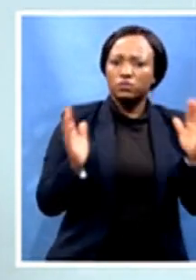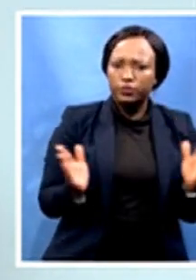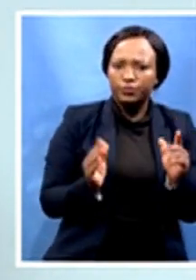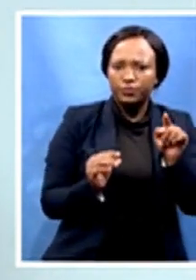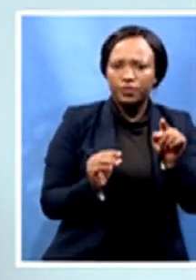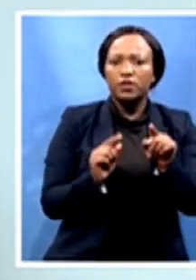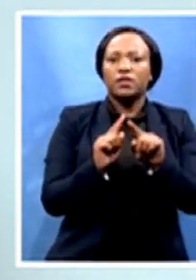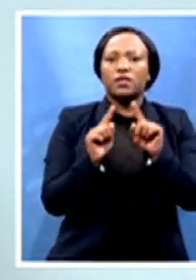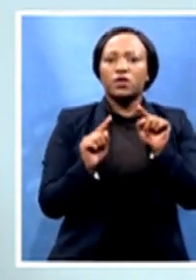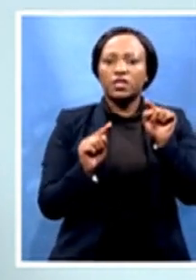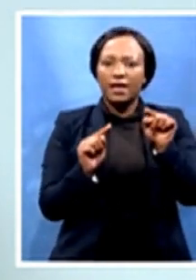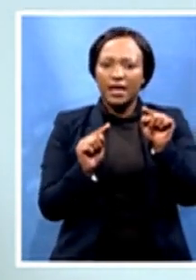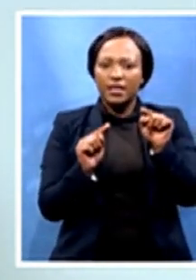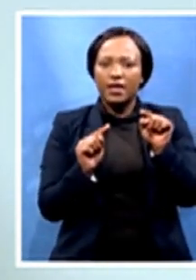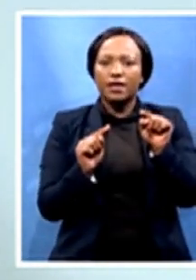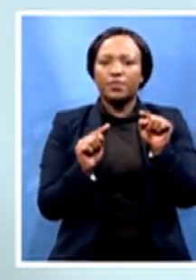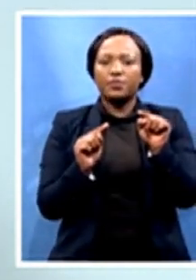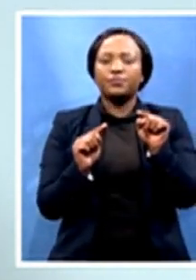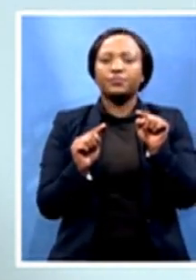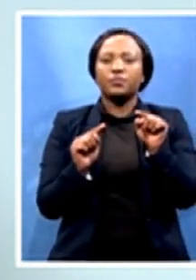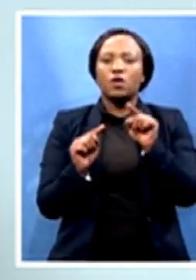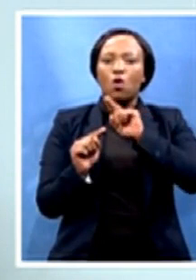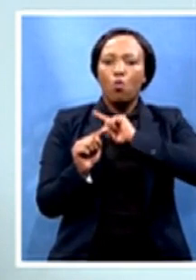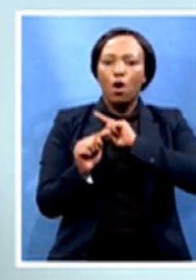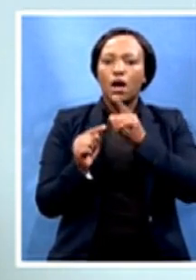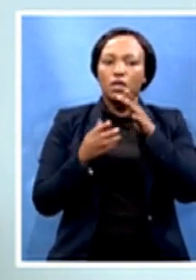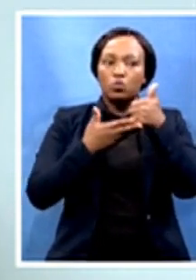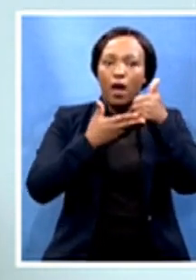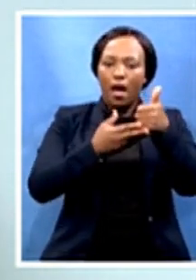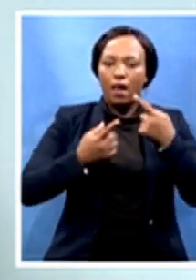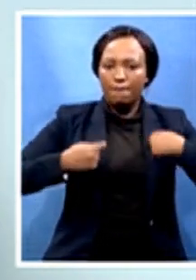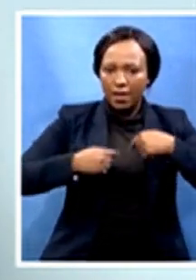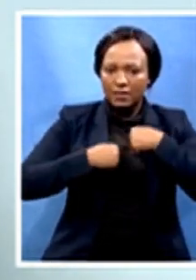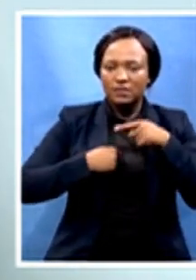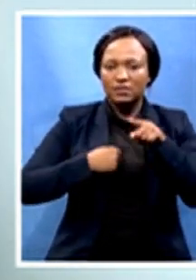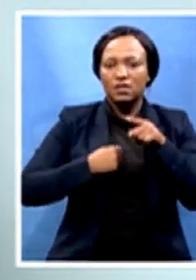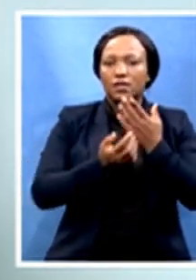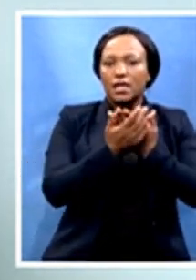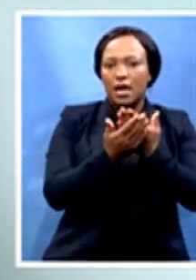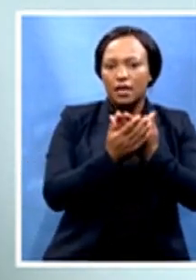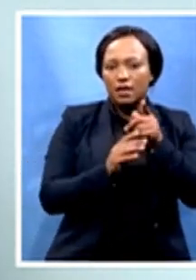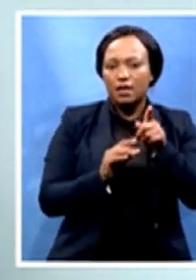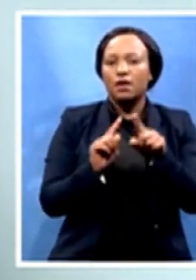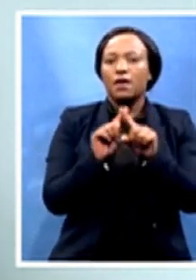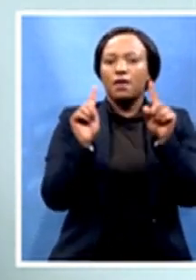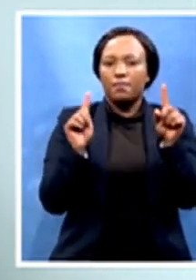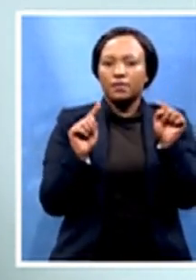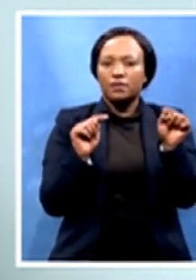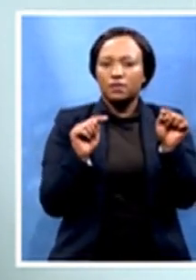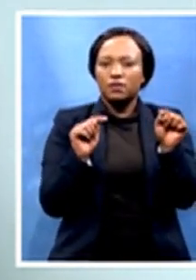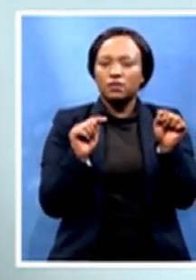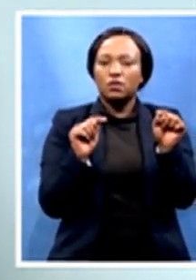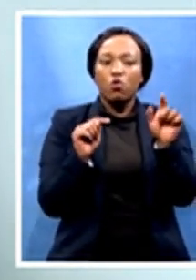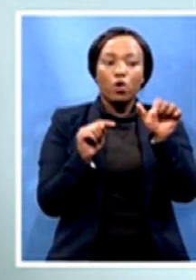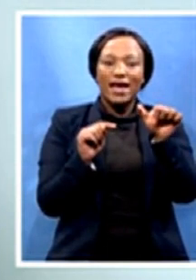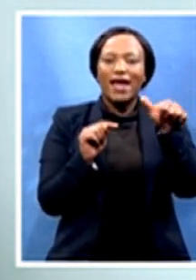would assist us that if there could be some funds that, you know, in the next financial year, would know the